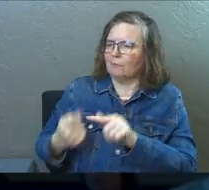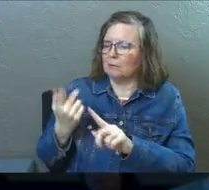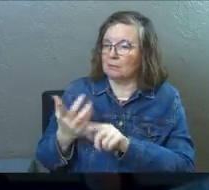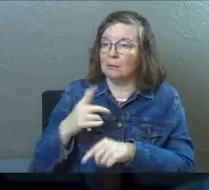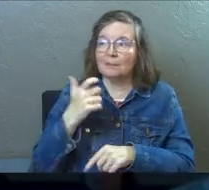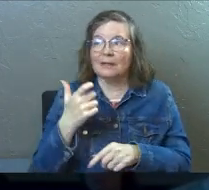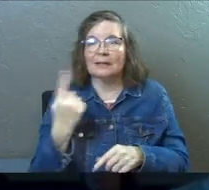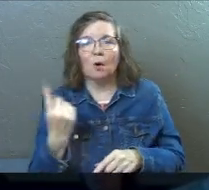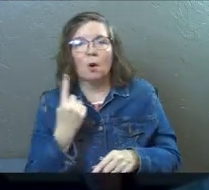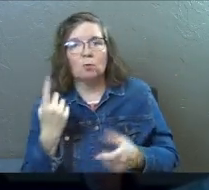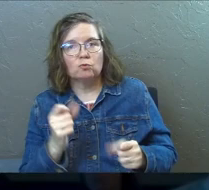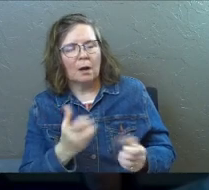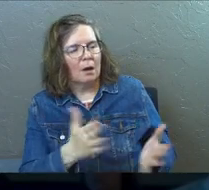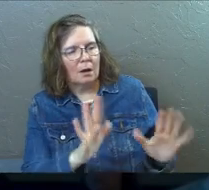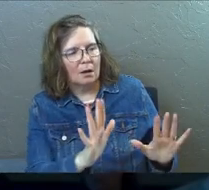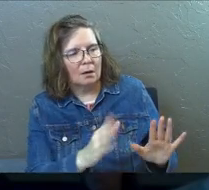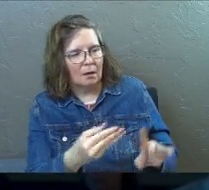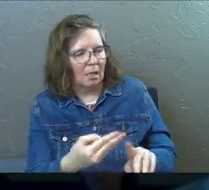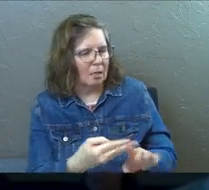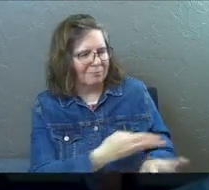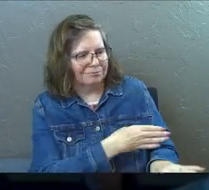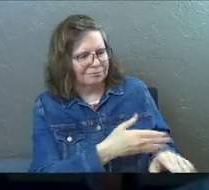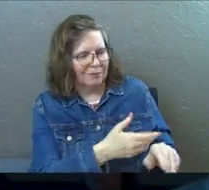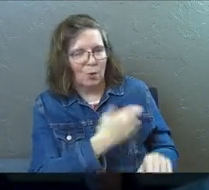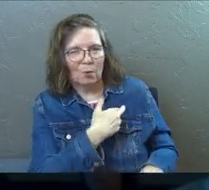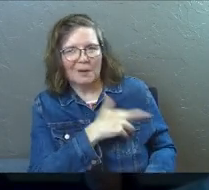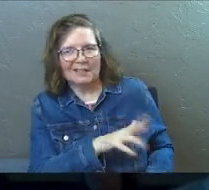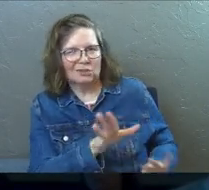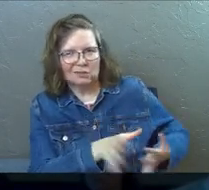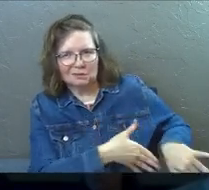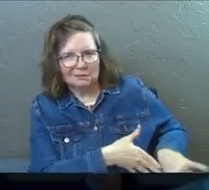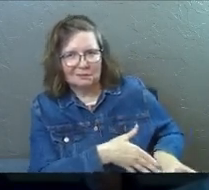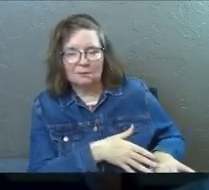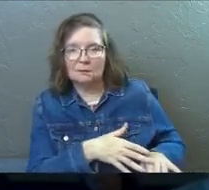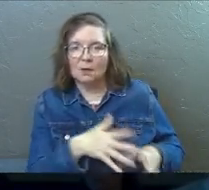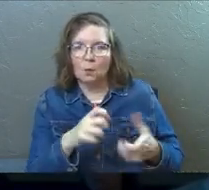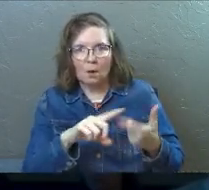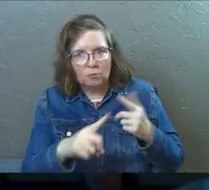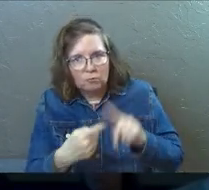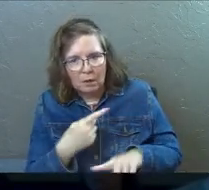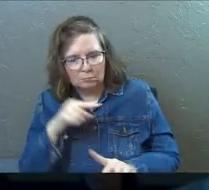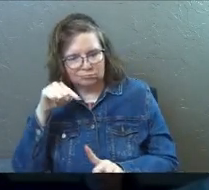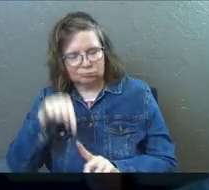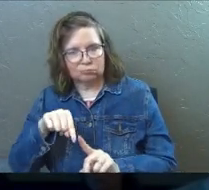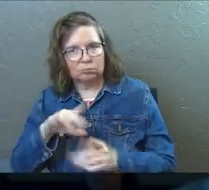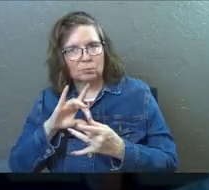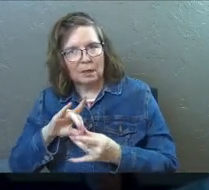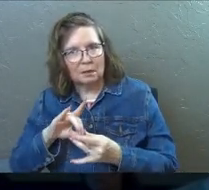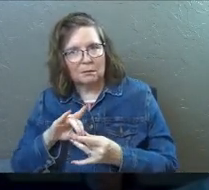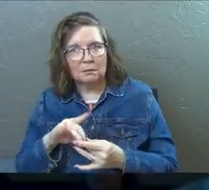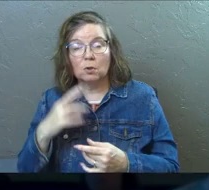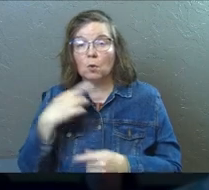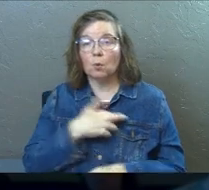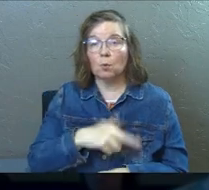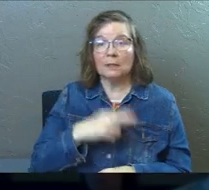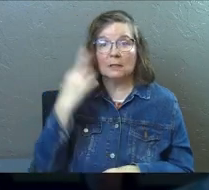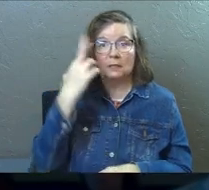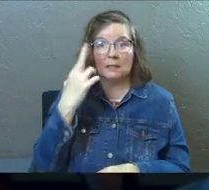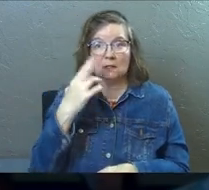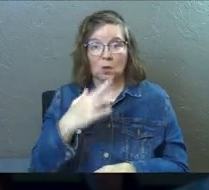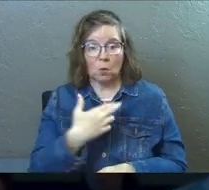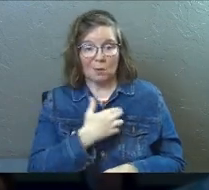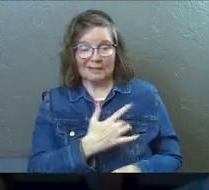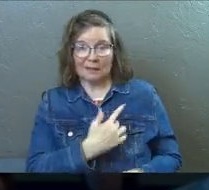Because God is always trying to pull us away from religion. Why? Well, there's some reasons for that. Religion gets us